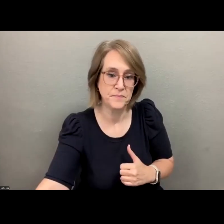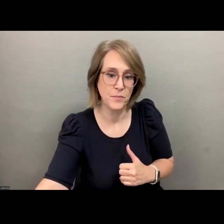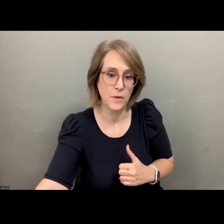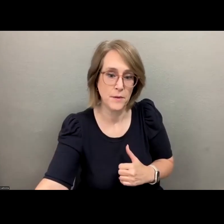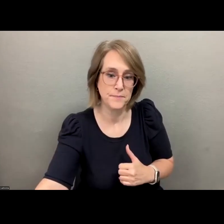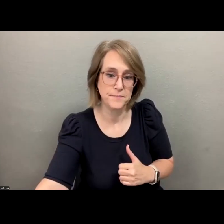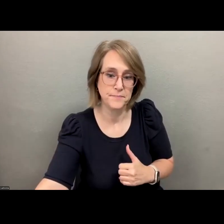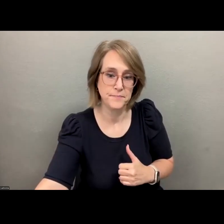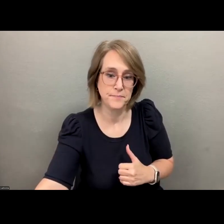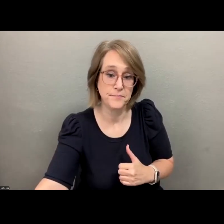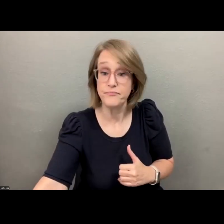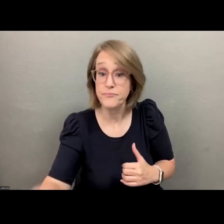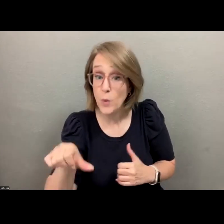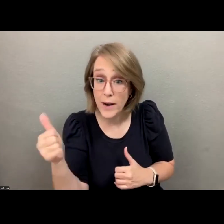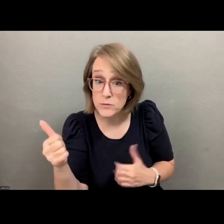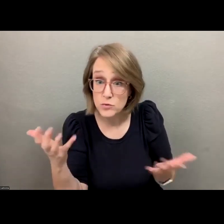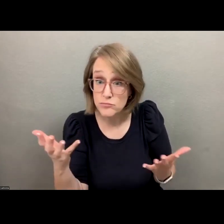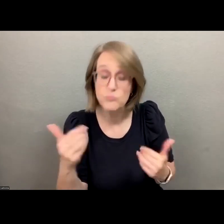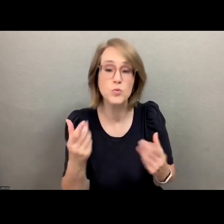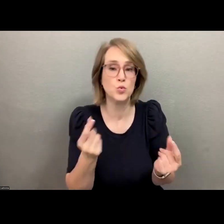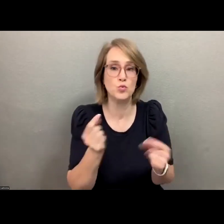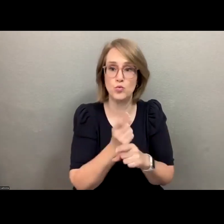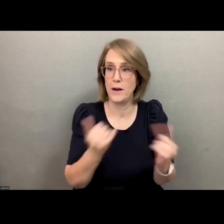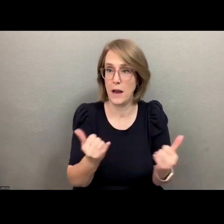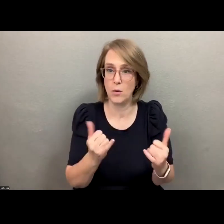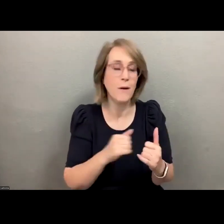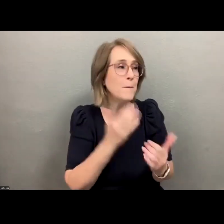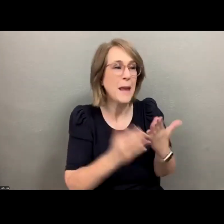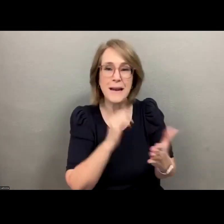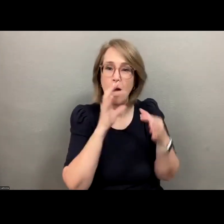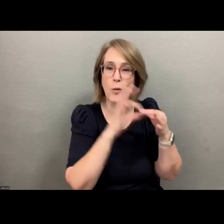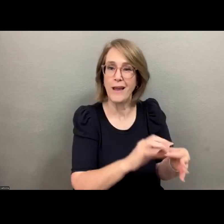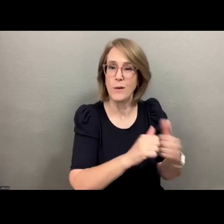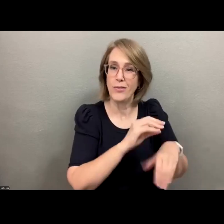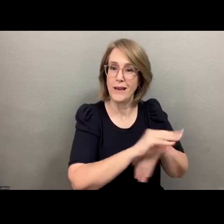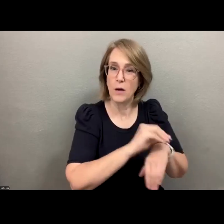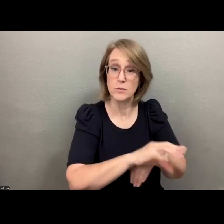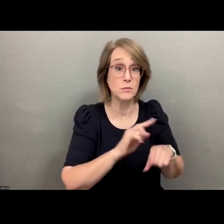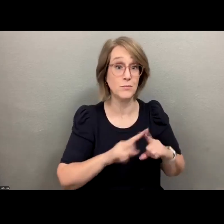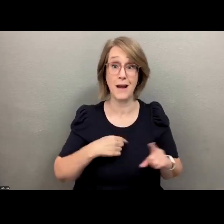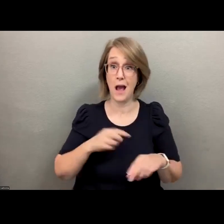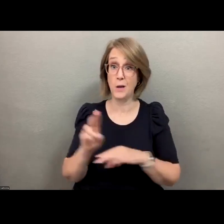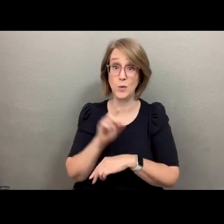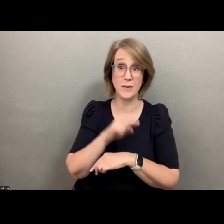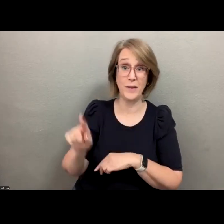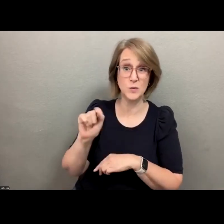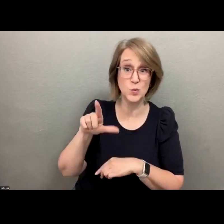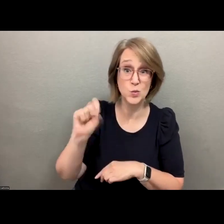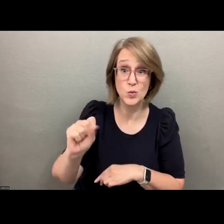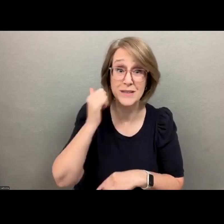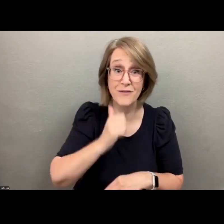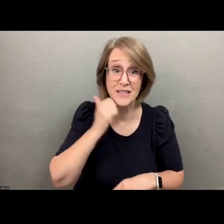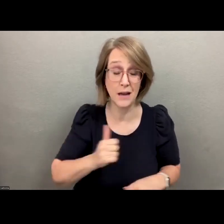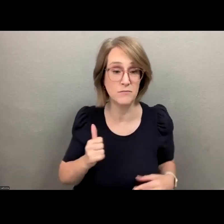what else can you do right now that maybe not is specifically for your counselors? Well, I use these tools every day, as I